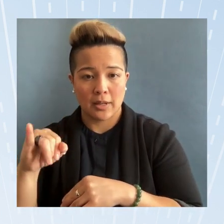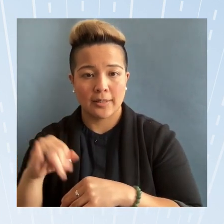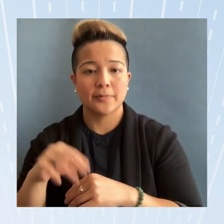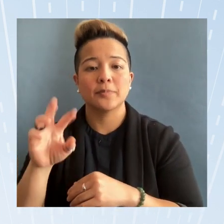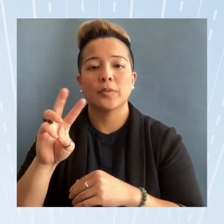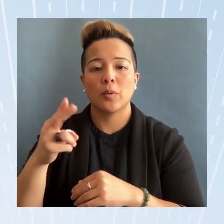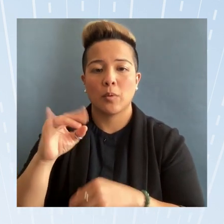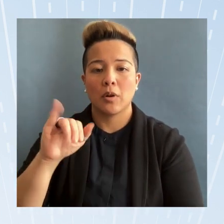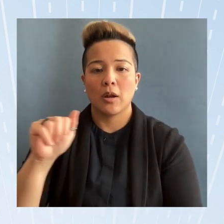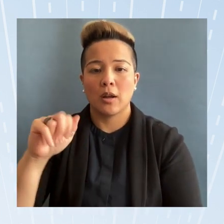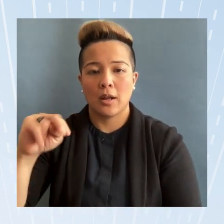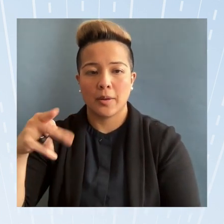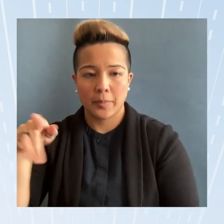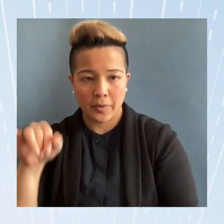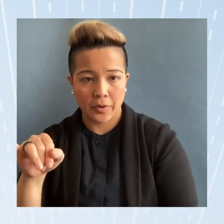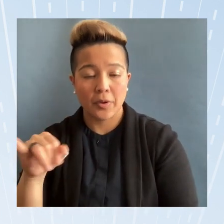order